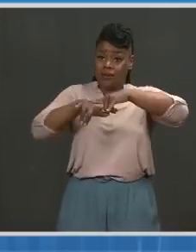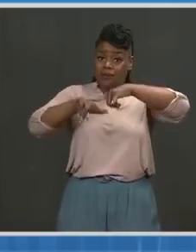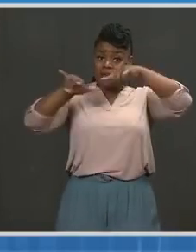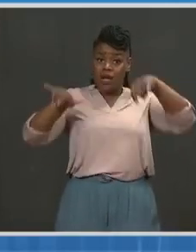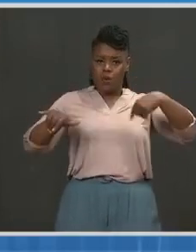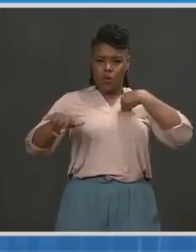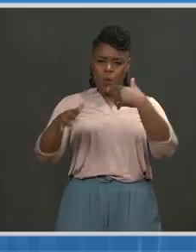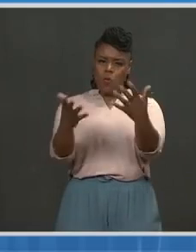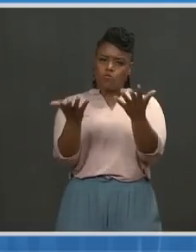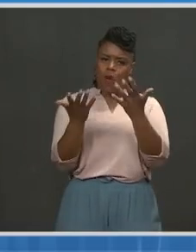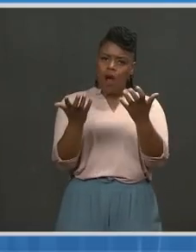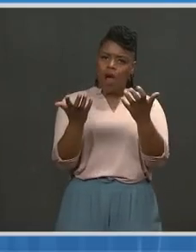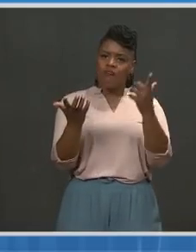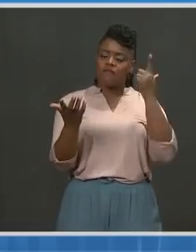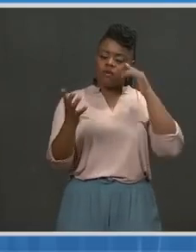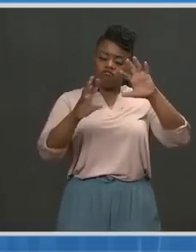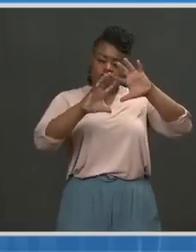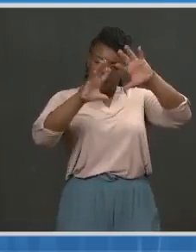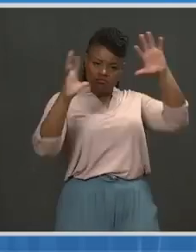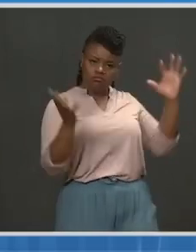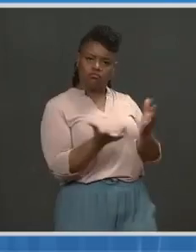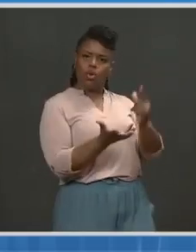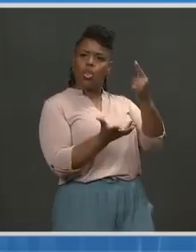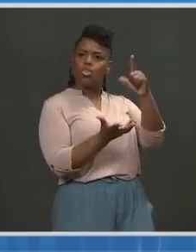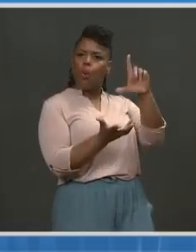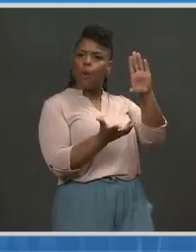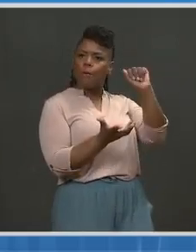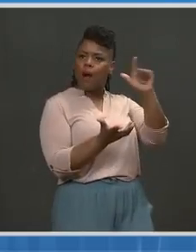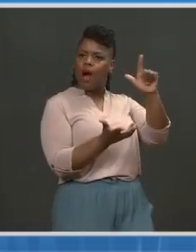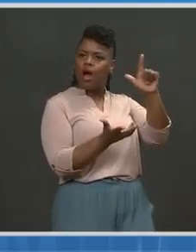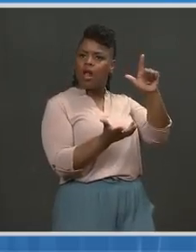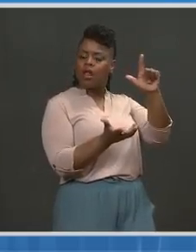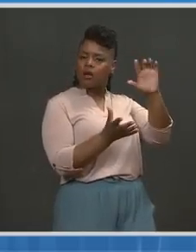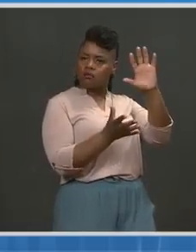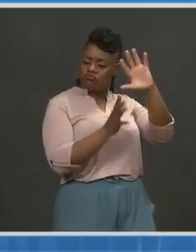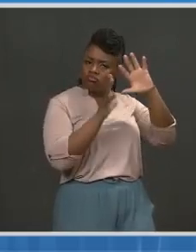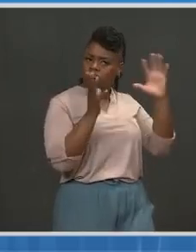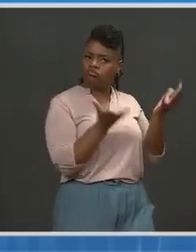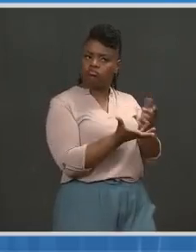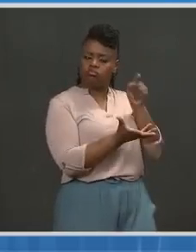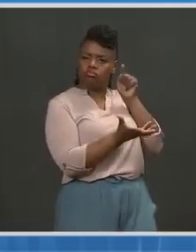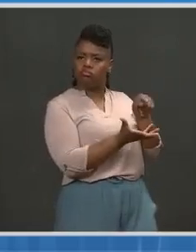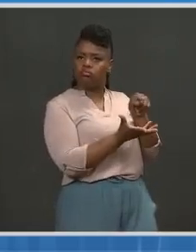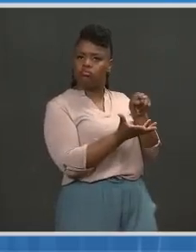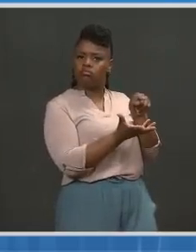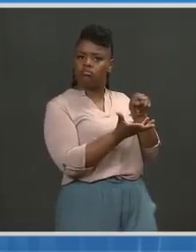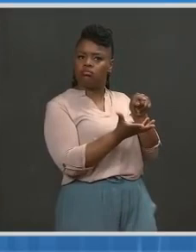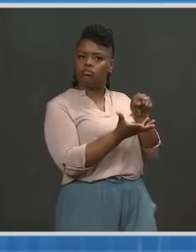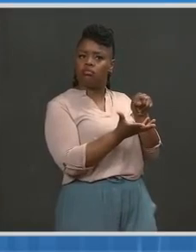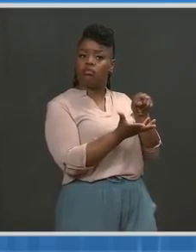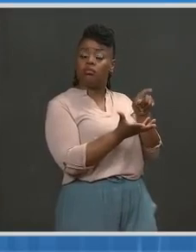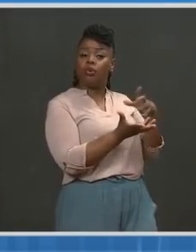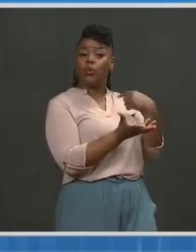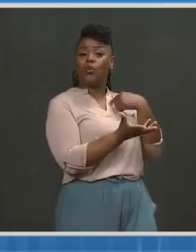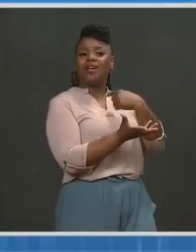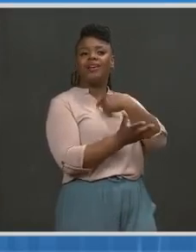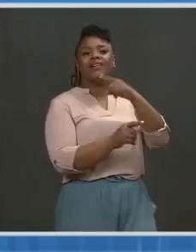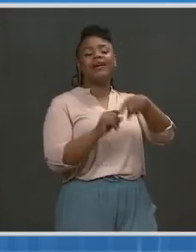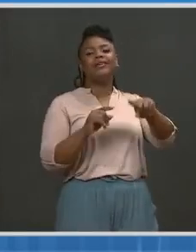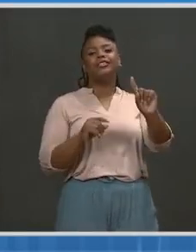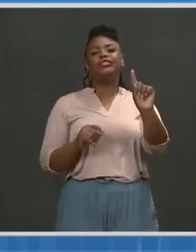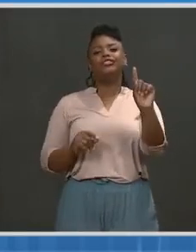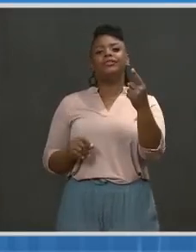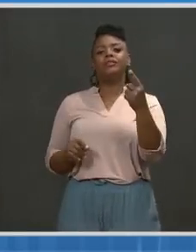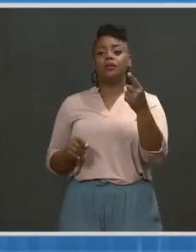leadership. And indeed, as your question correctly points out, until we deal with this pandemic across the globe, we will not be